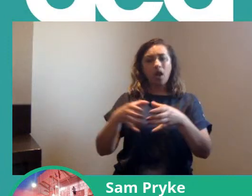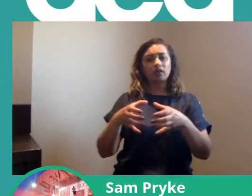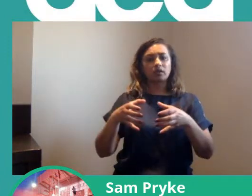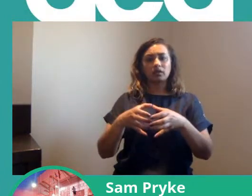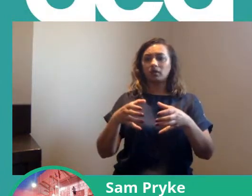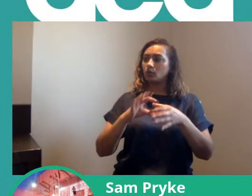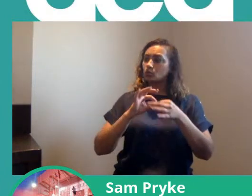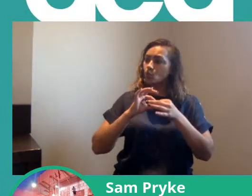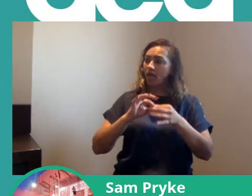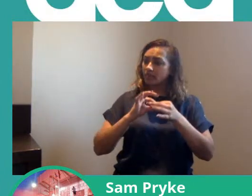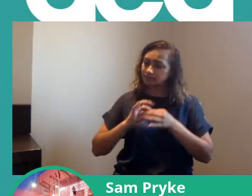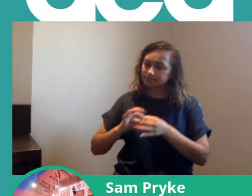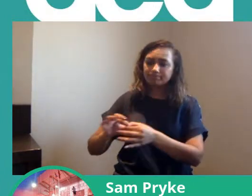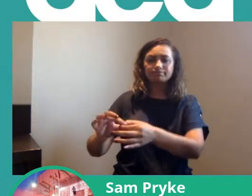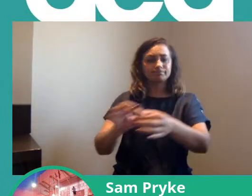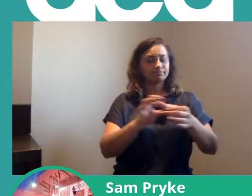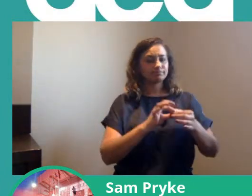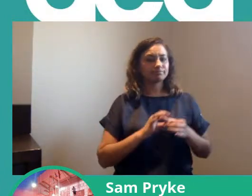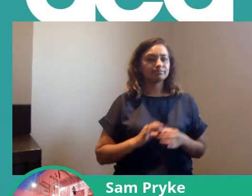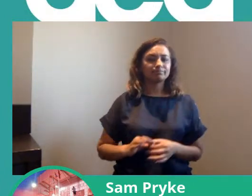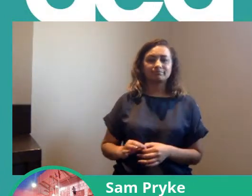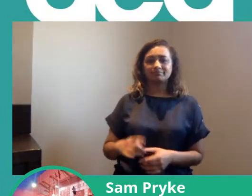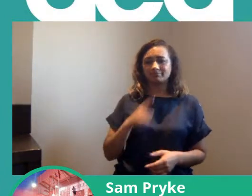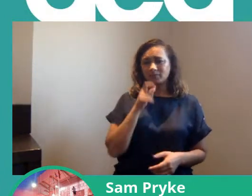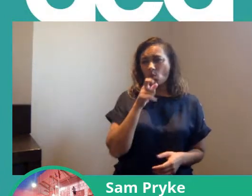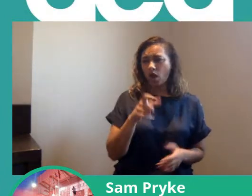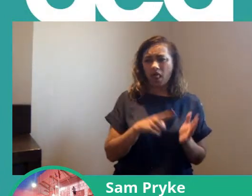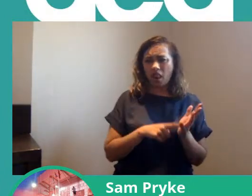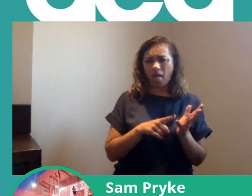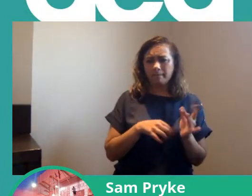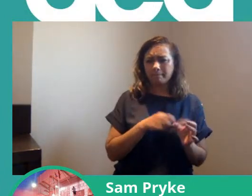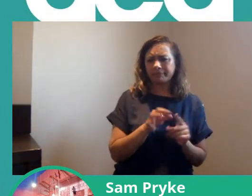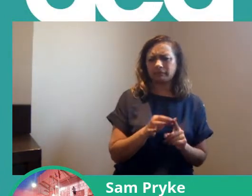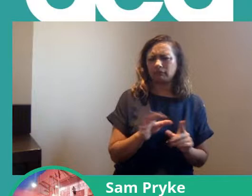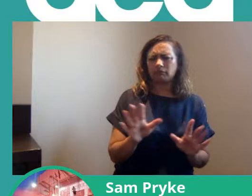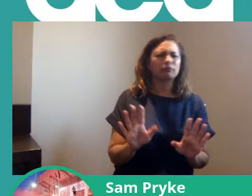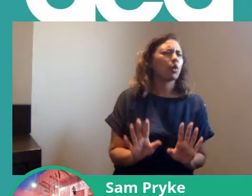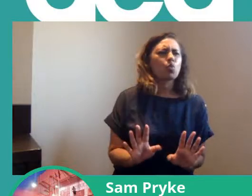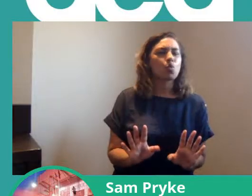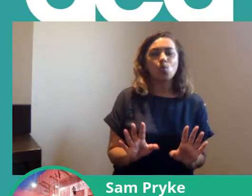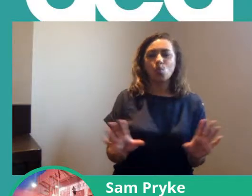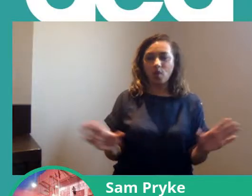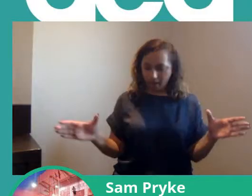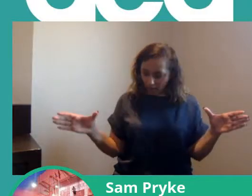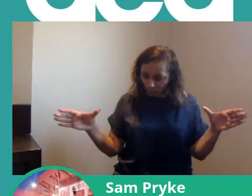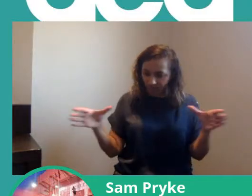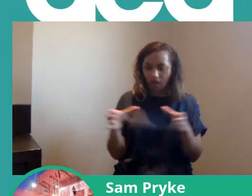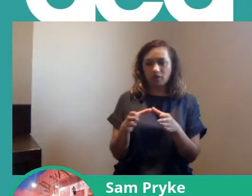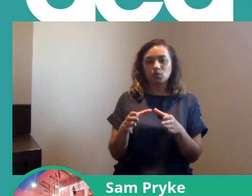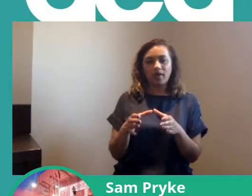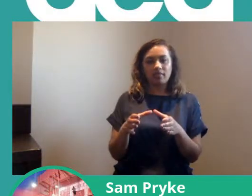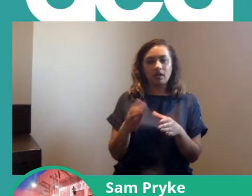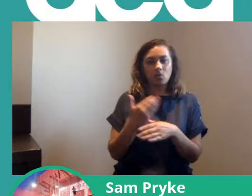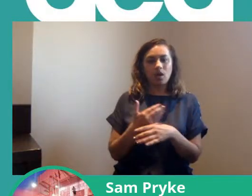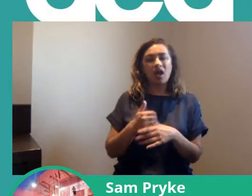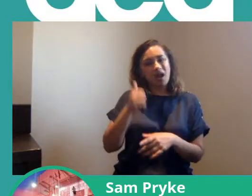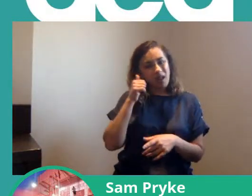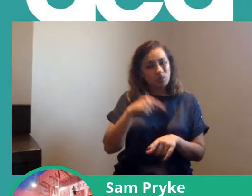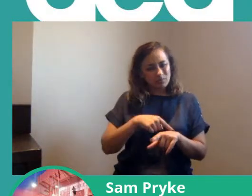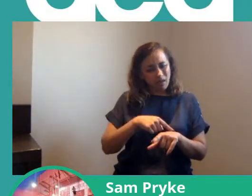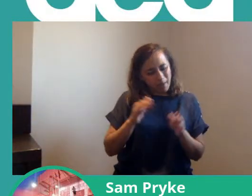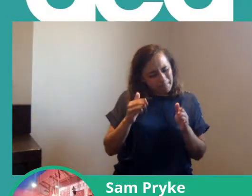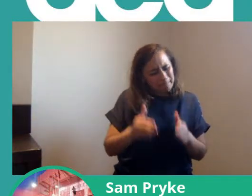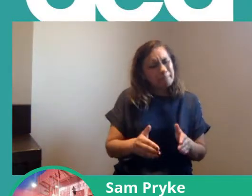and I was gonna say lump but that's not a very nice word one unified block so yes it's time-consuming but